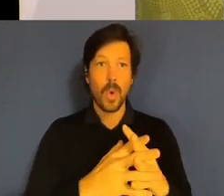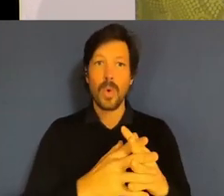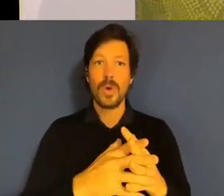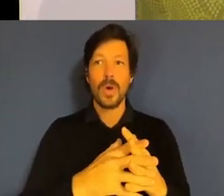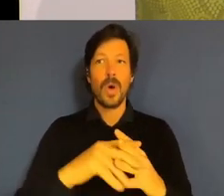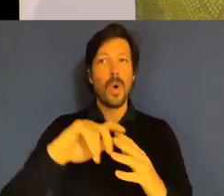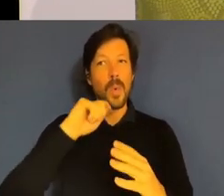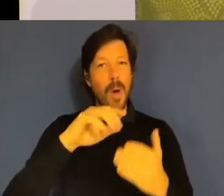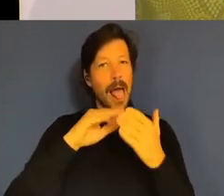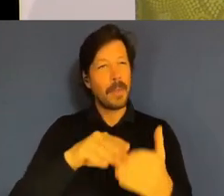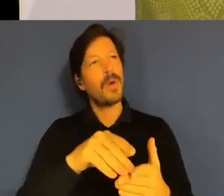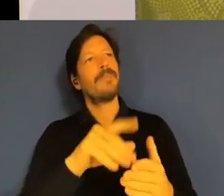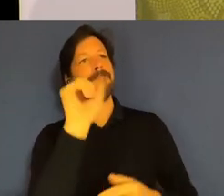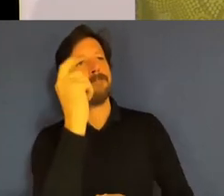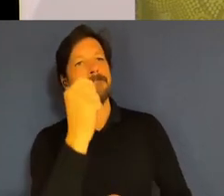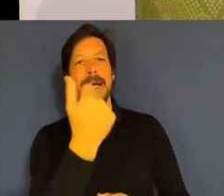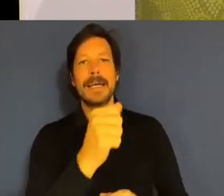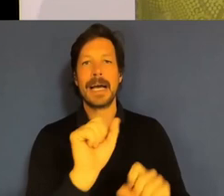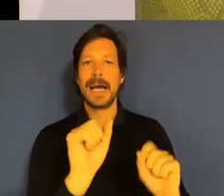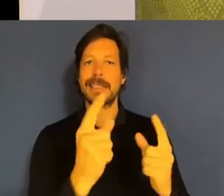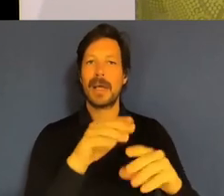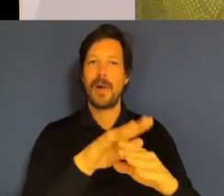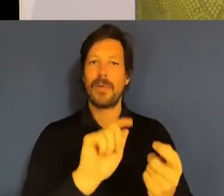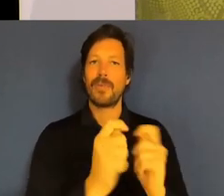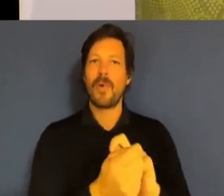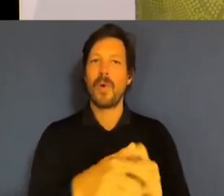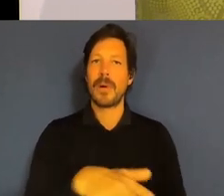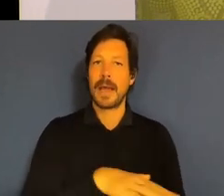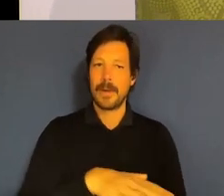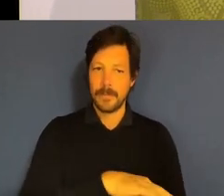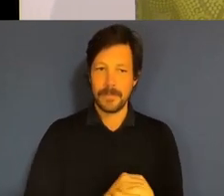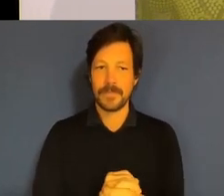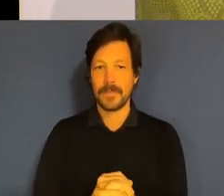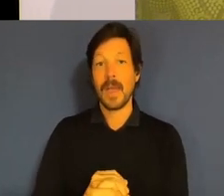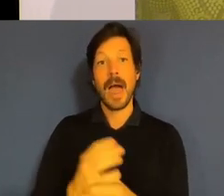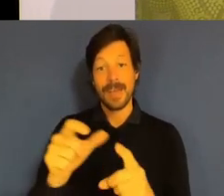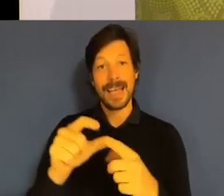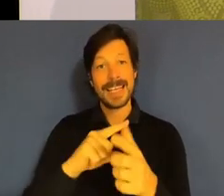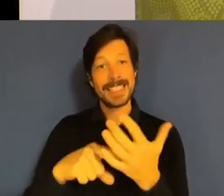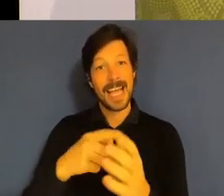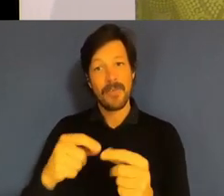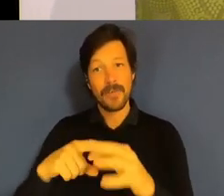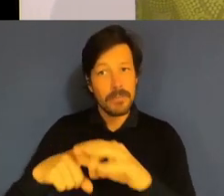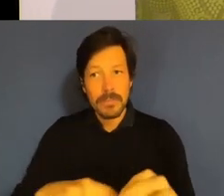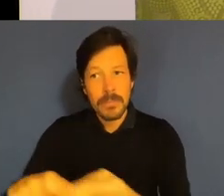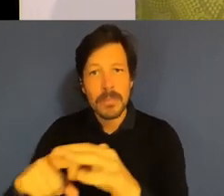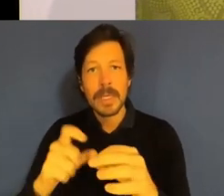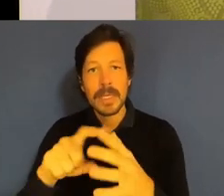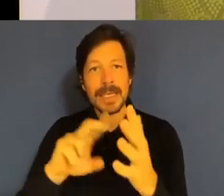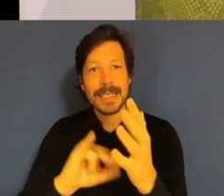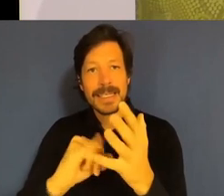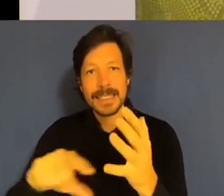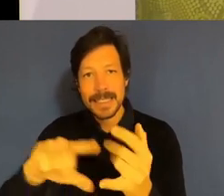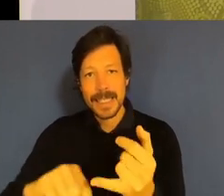to explore some of these reform areas, to examine the data collected through the census and some of the other trends that show in the report